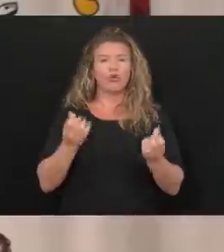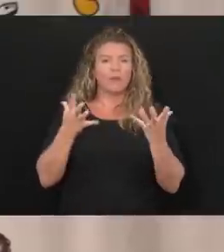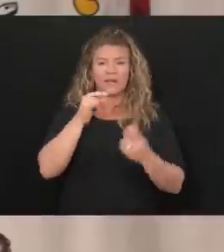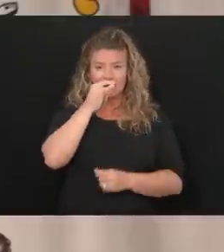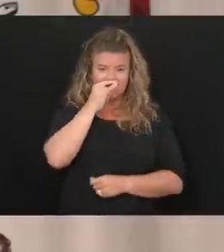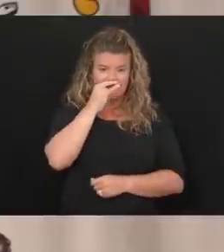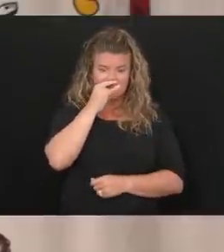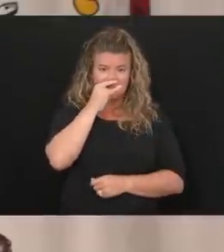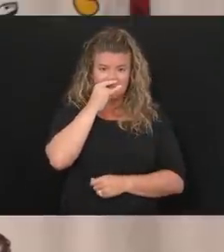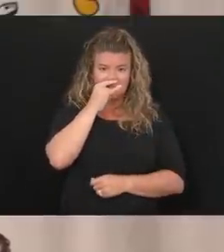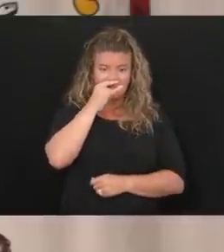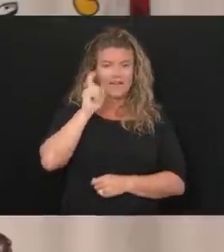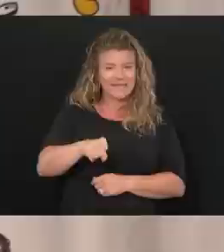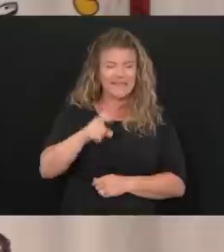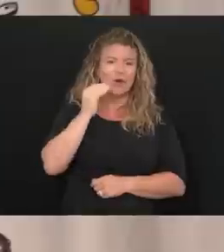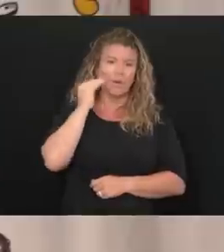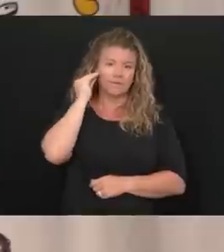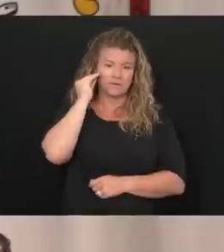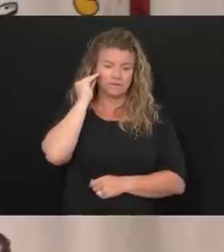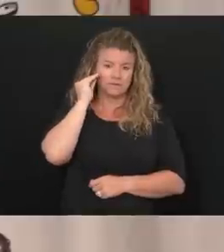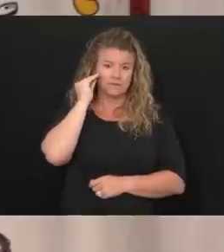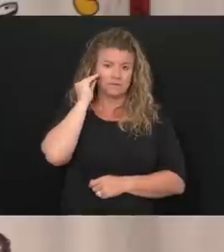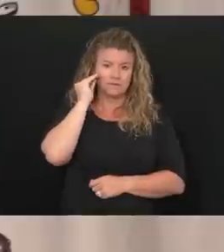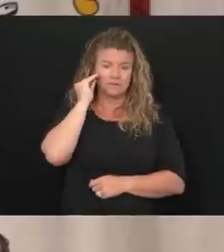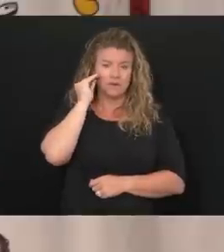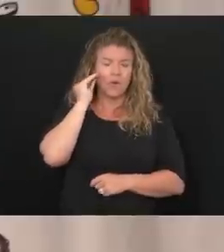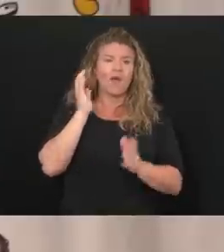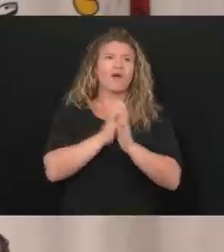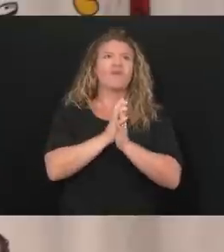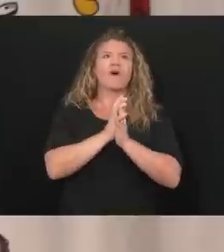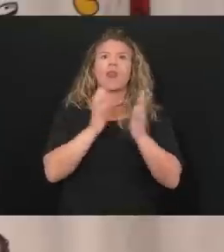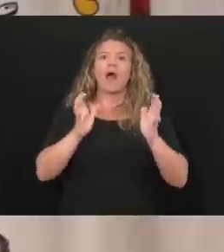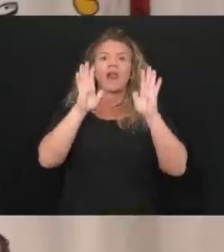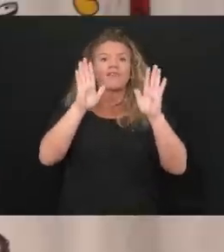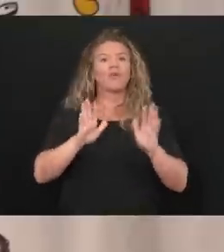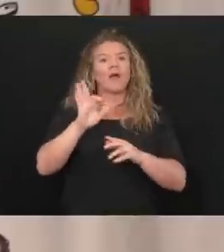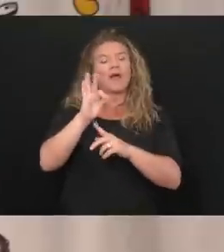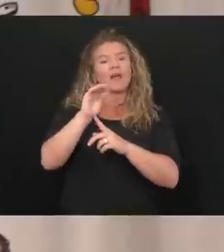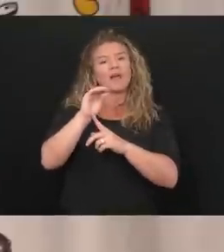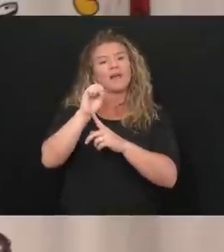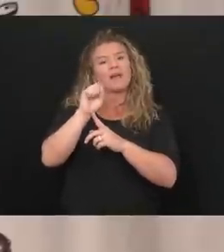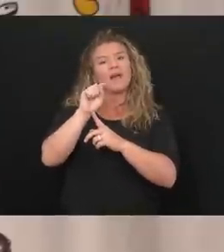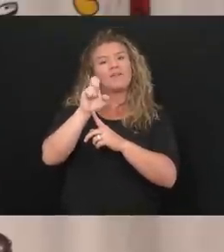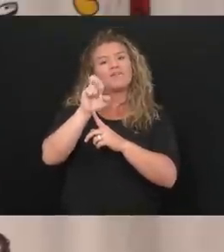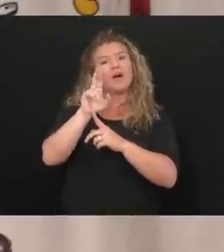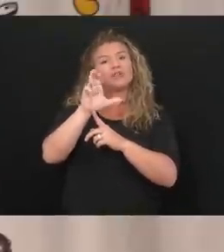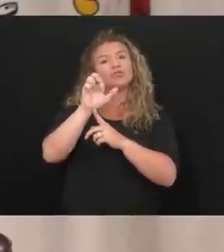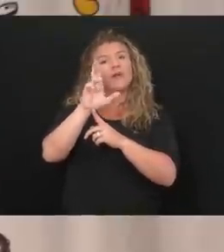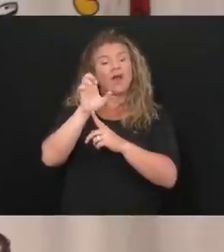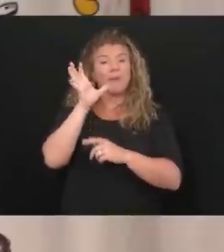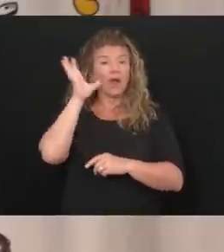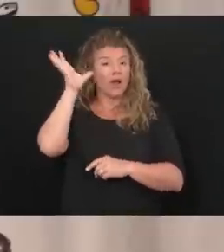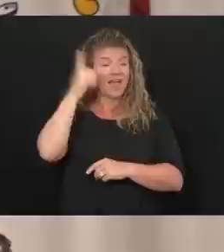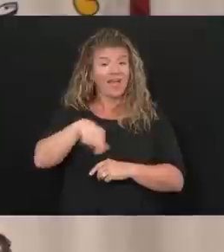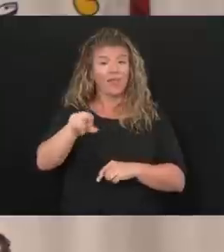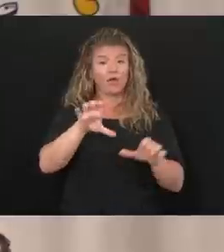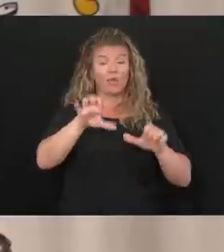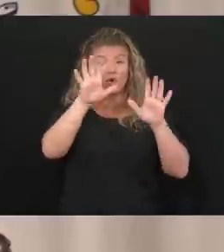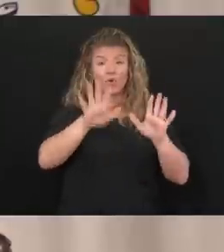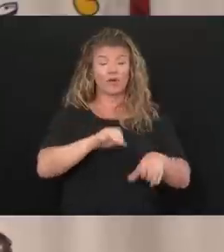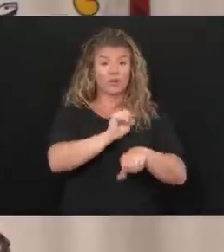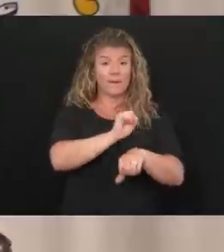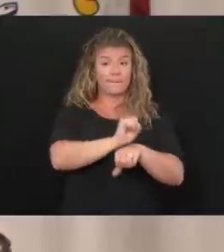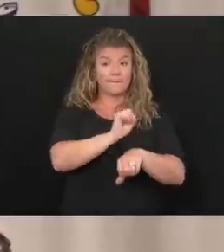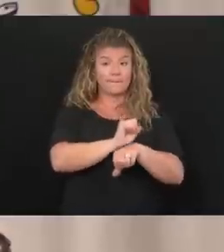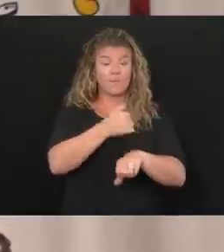that need homes. We've got a lot of great foster care parents that are really doing a great job, and we've got a lot, a lot